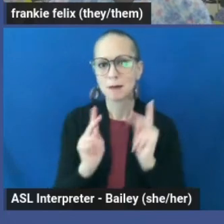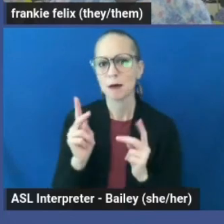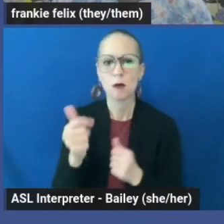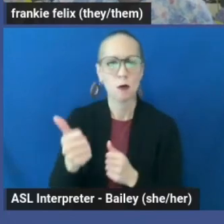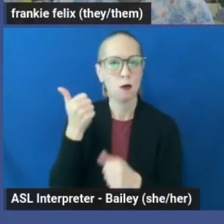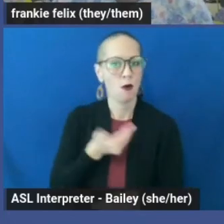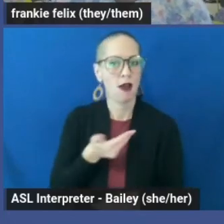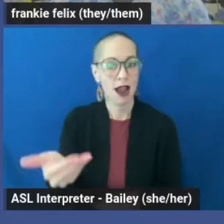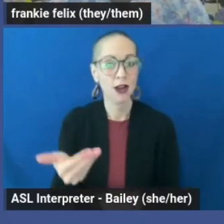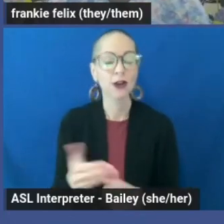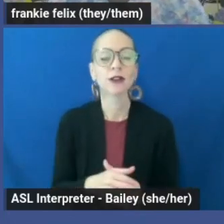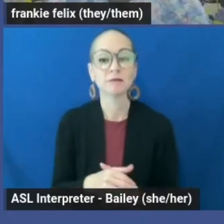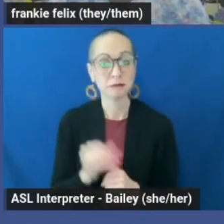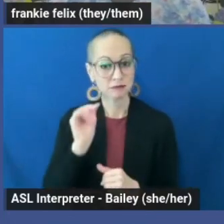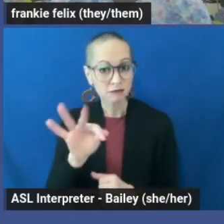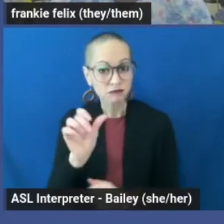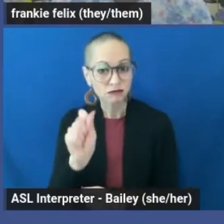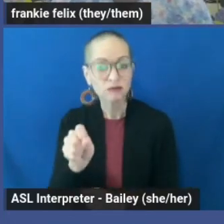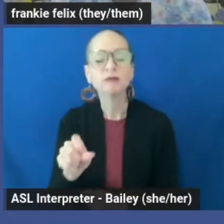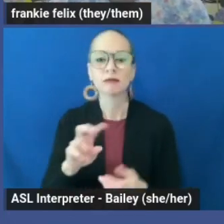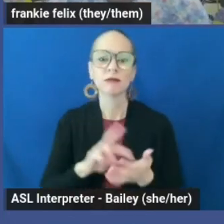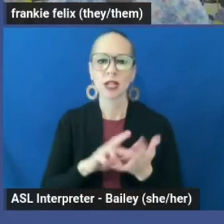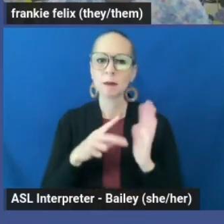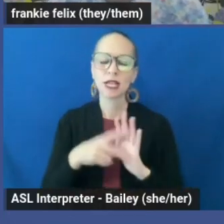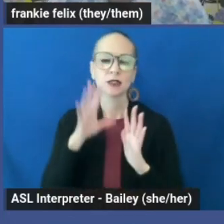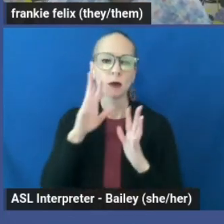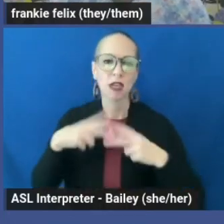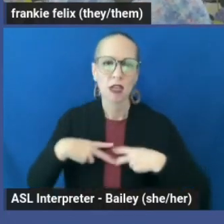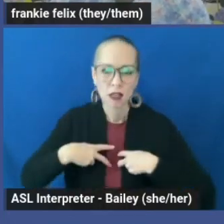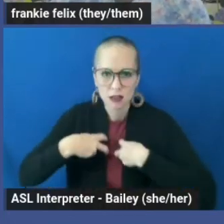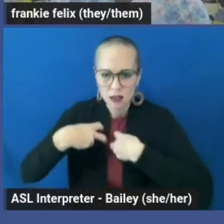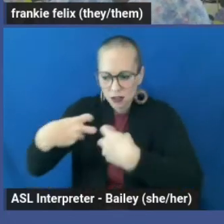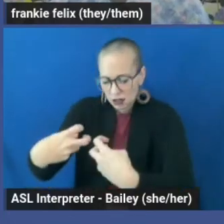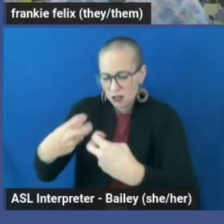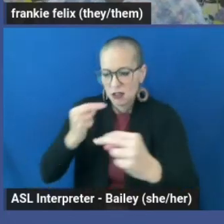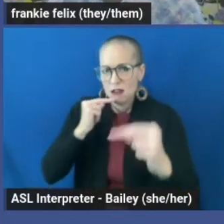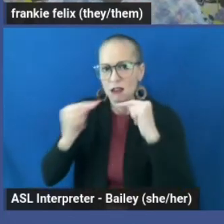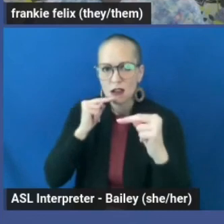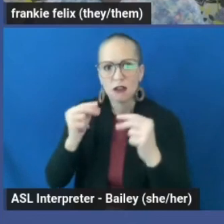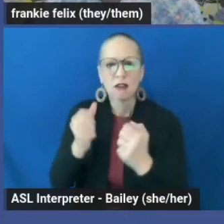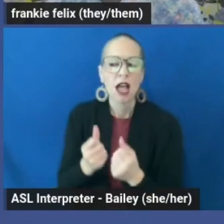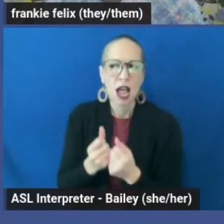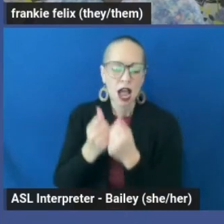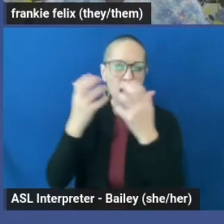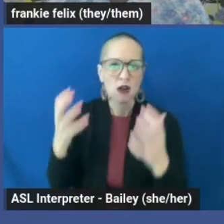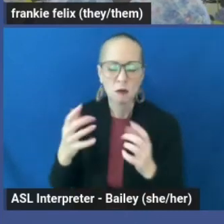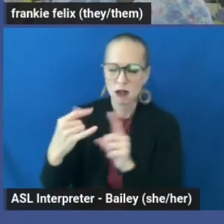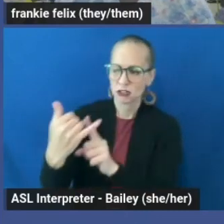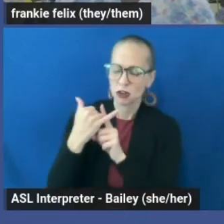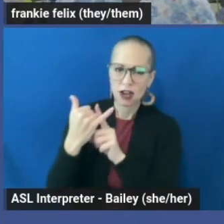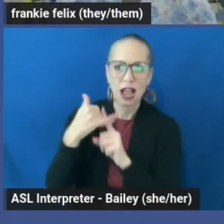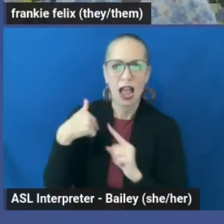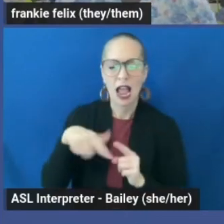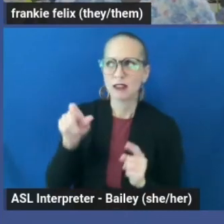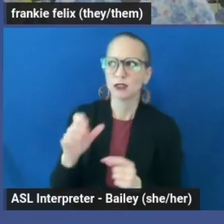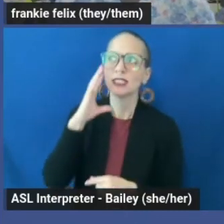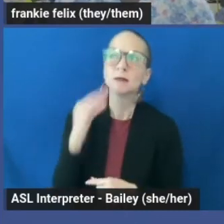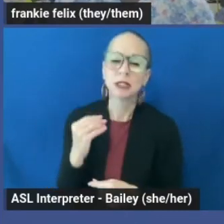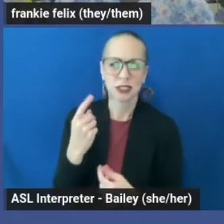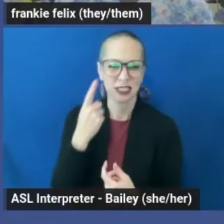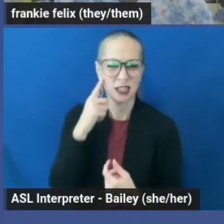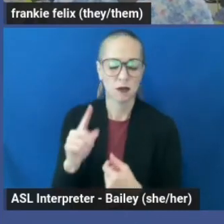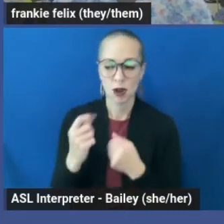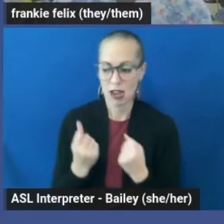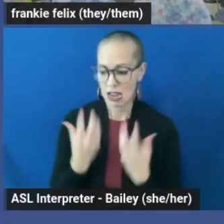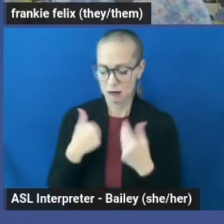If they do, you might be faced with a soul-sucking negotiation of how much harassment you have to experience versus how much you have to suppress